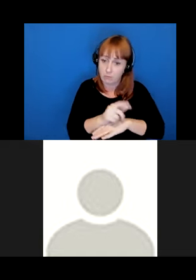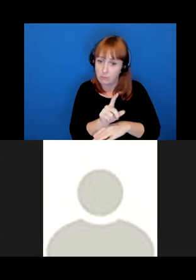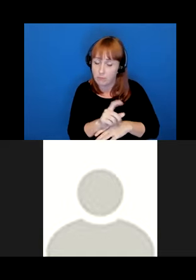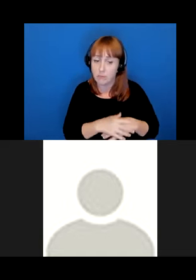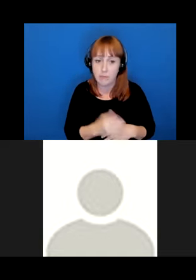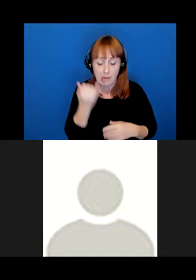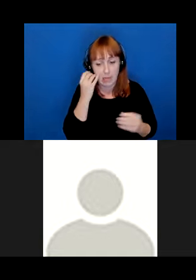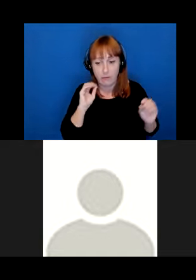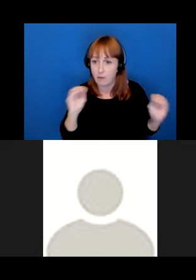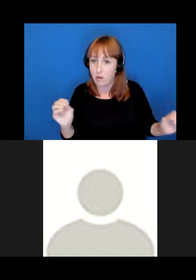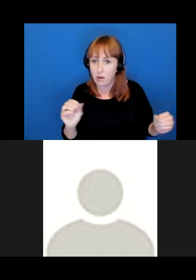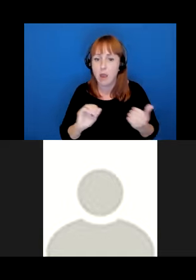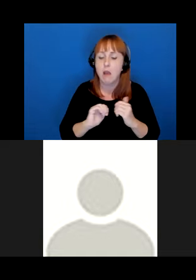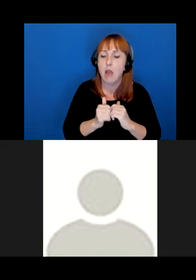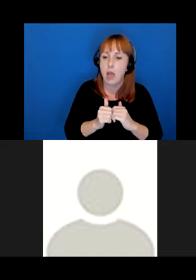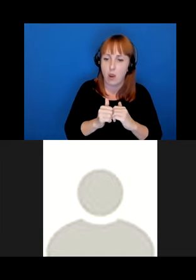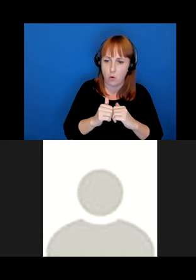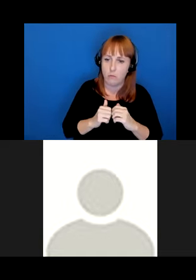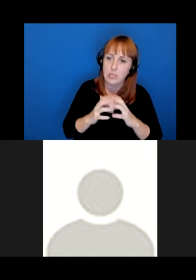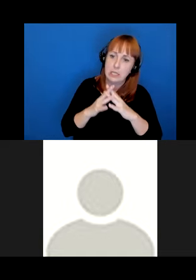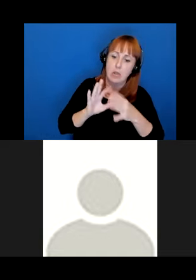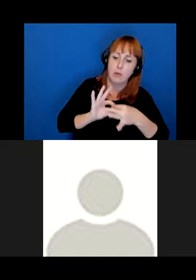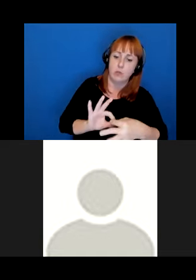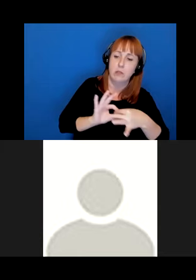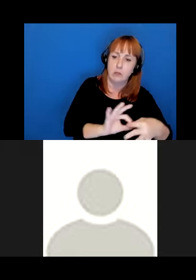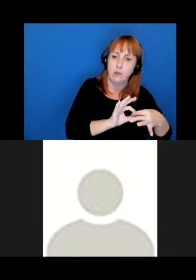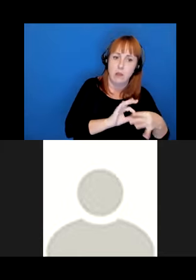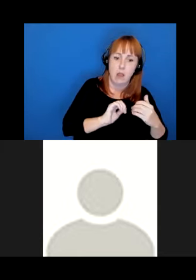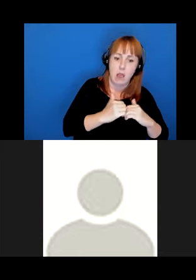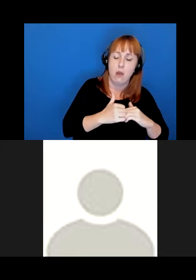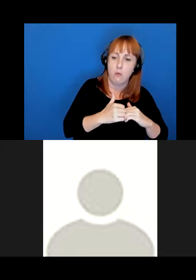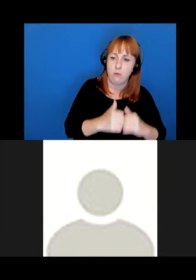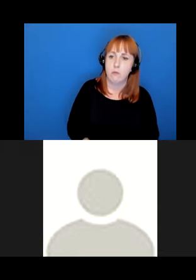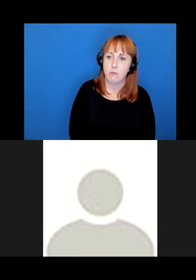If not, how can they be put into place? How can they be created?